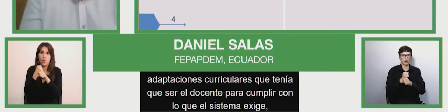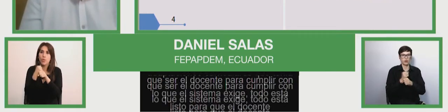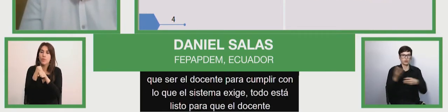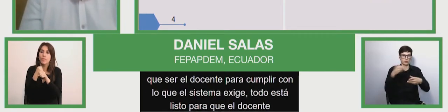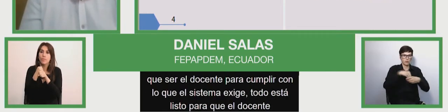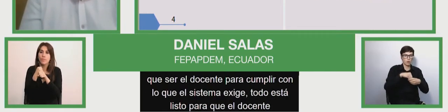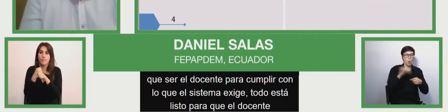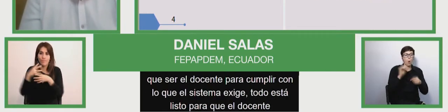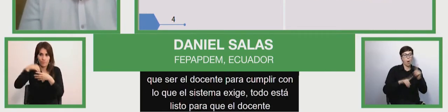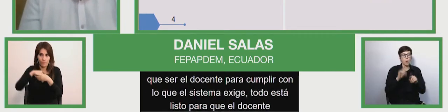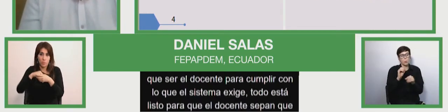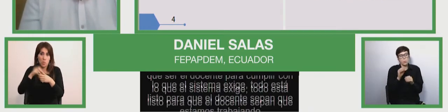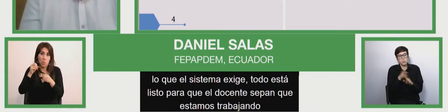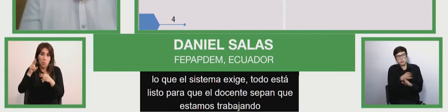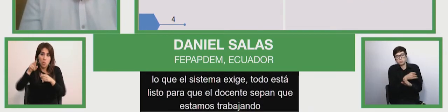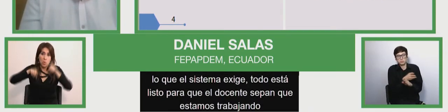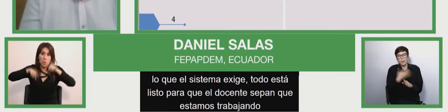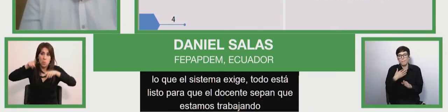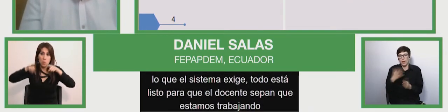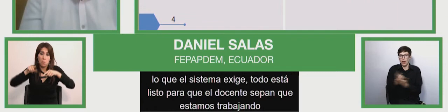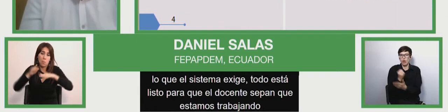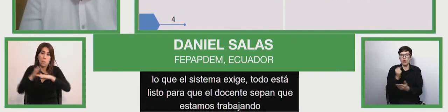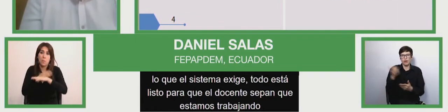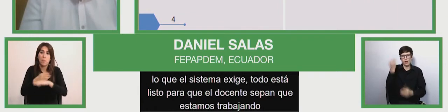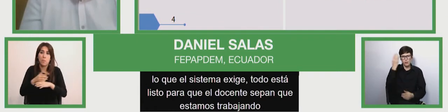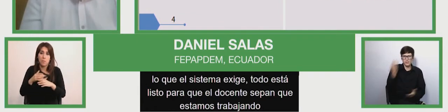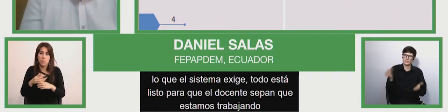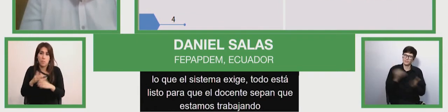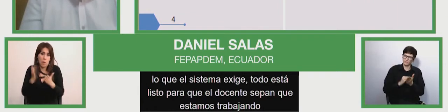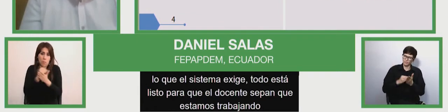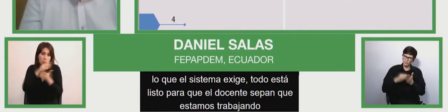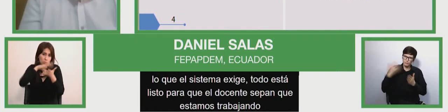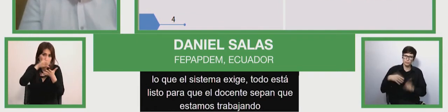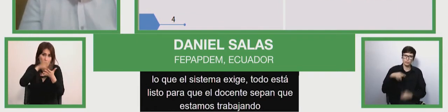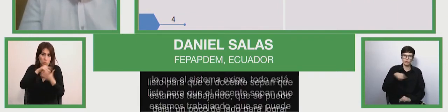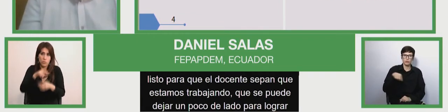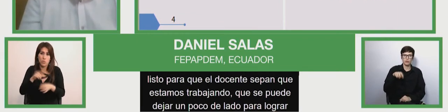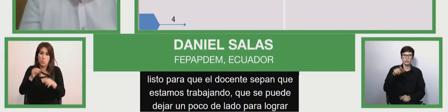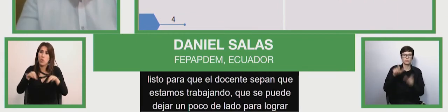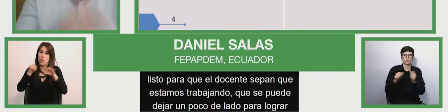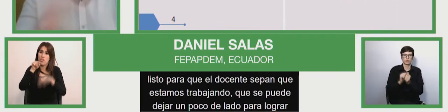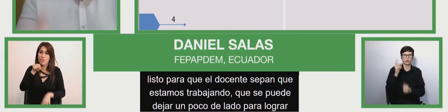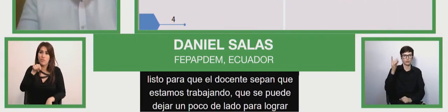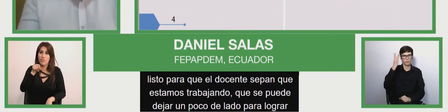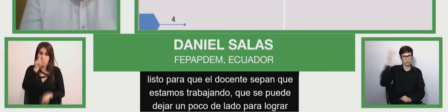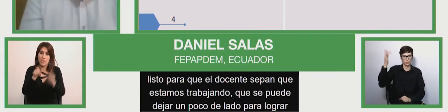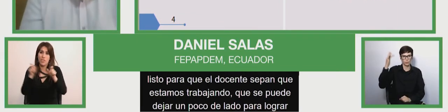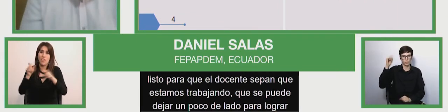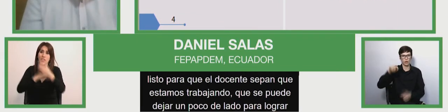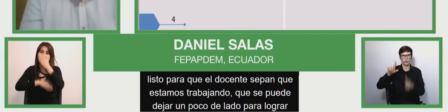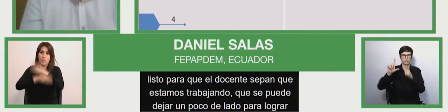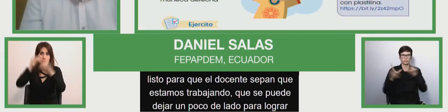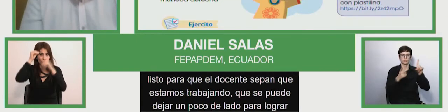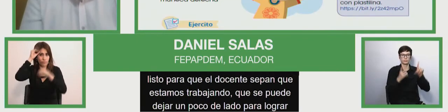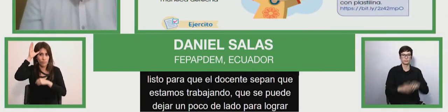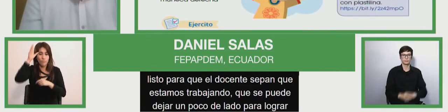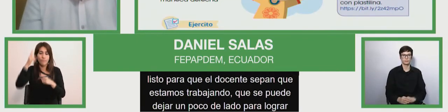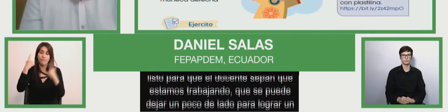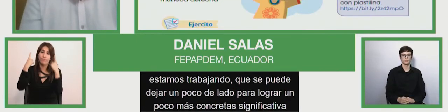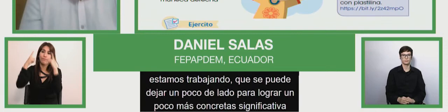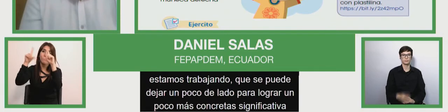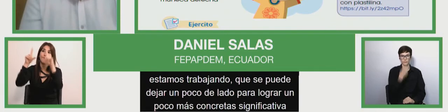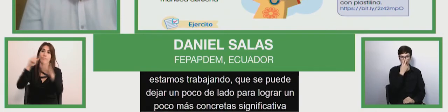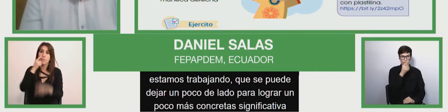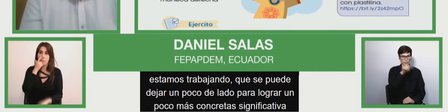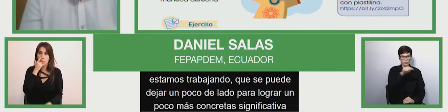can be left behind in order to have more concrete learnings and more significant significant learnings if you go to the next stage